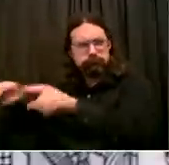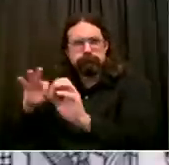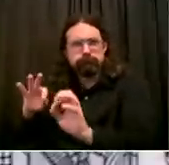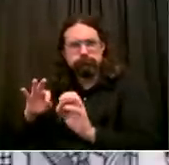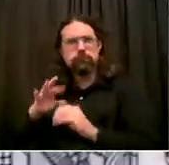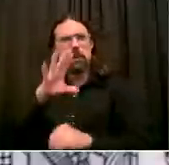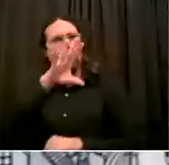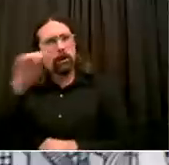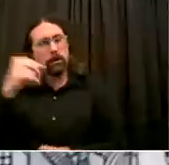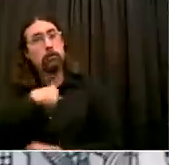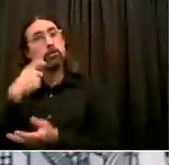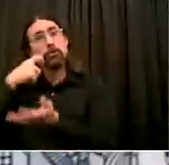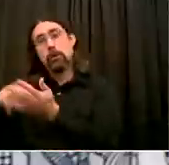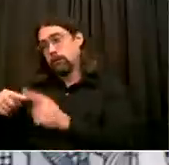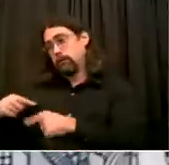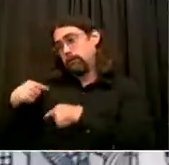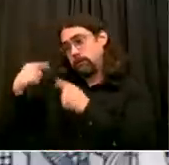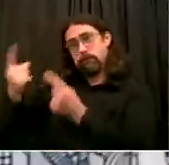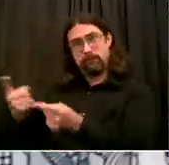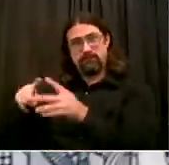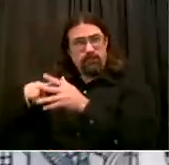The next is Emma from the New York Times.